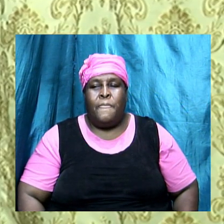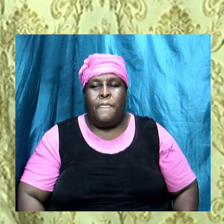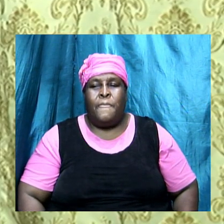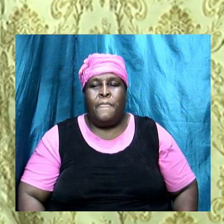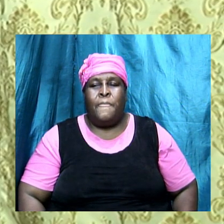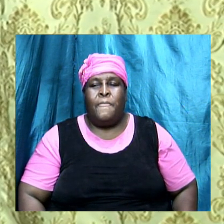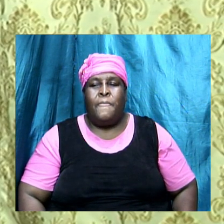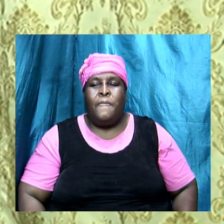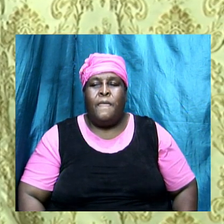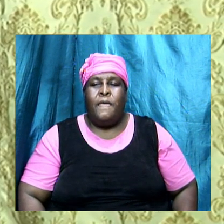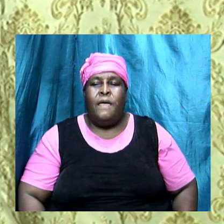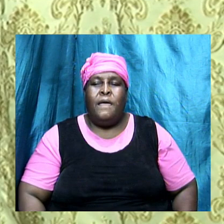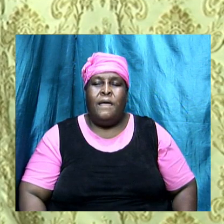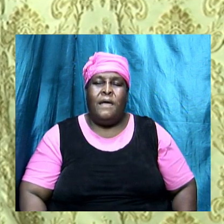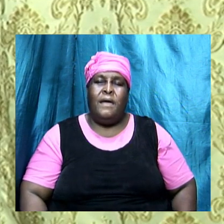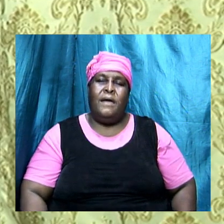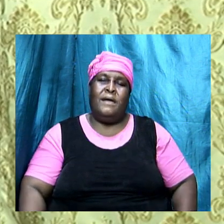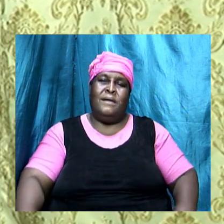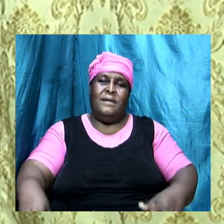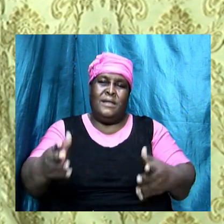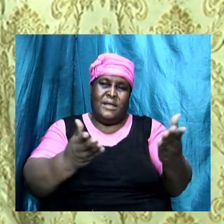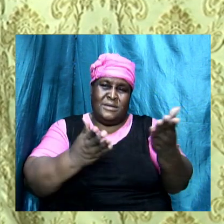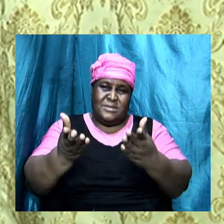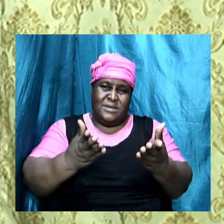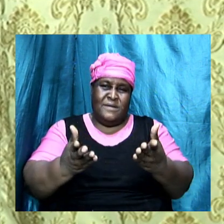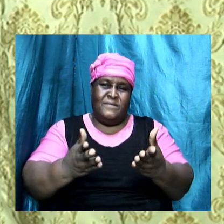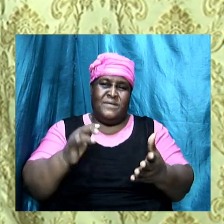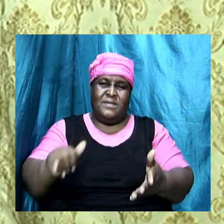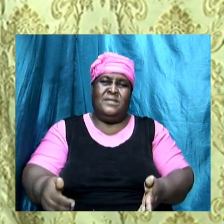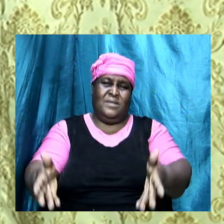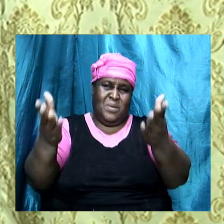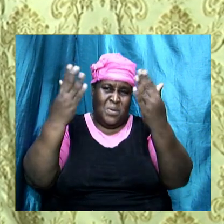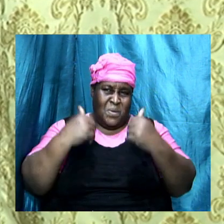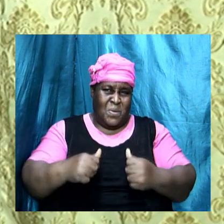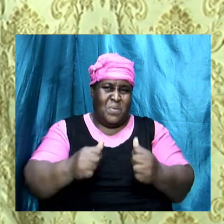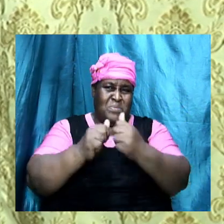and a victim that came together of the false doctrine